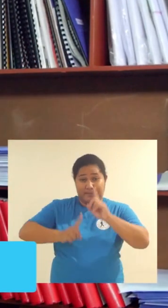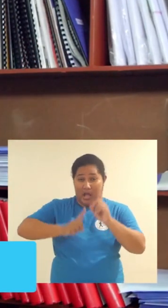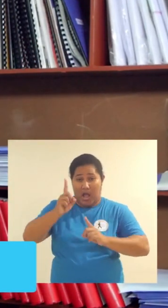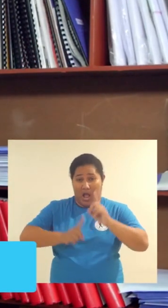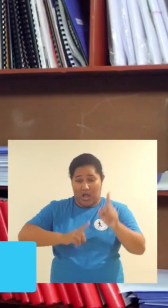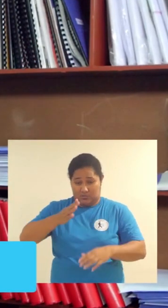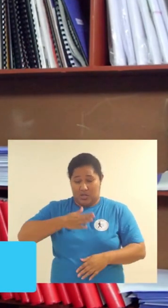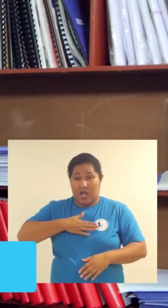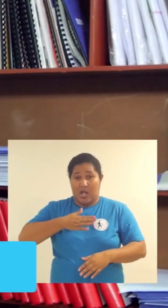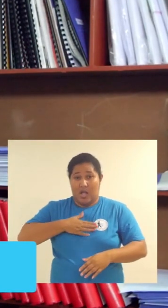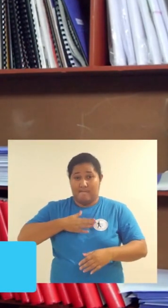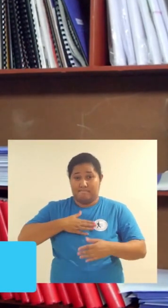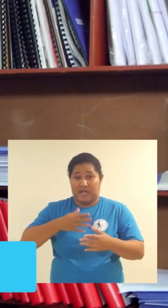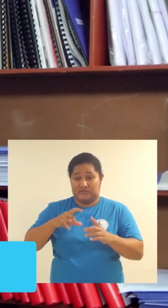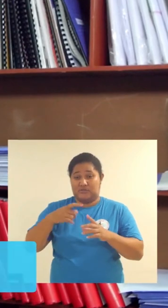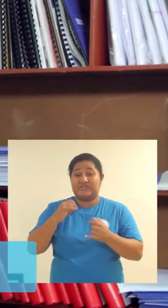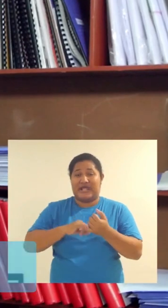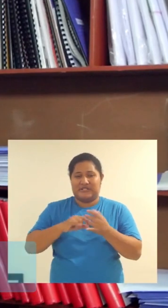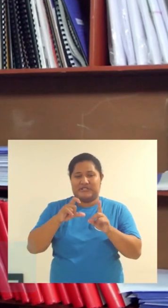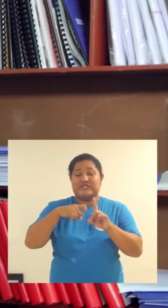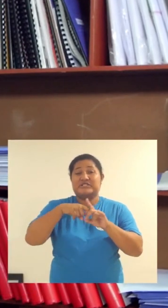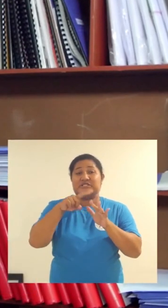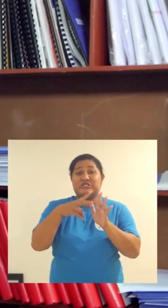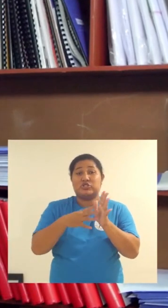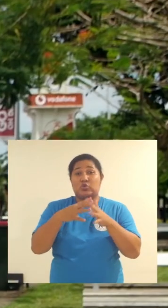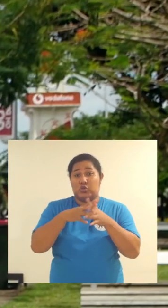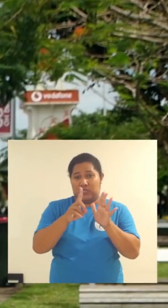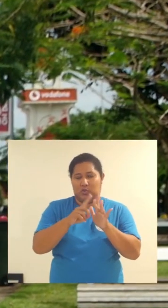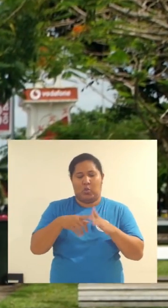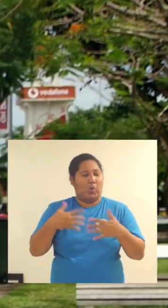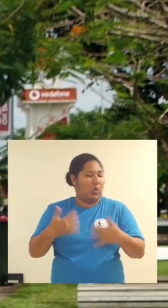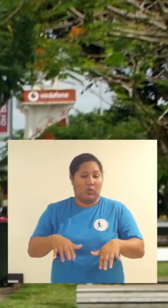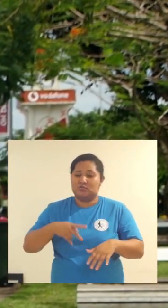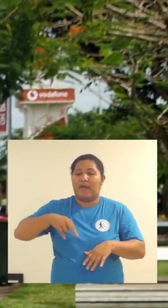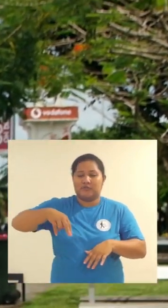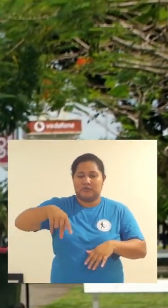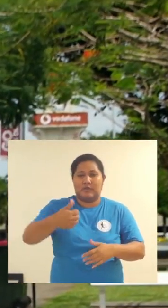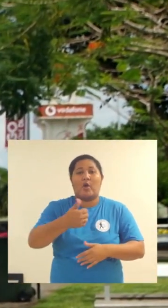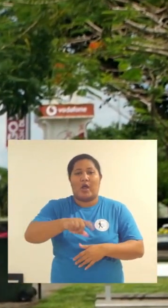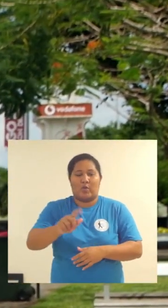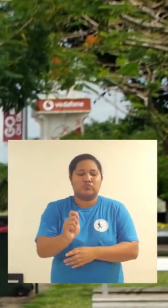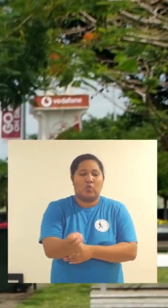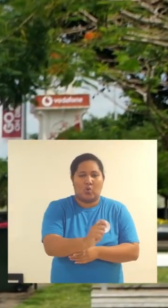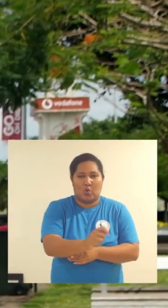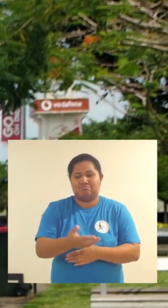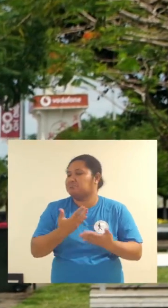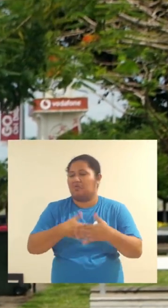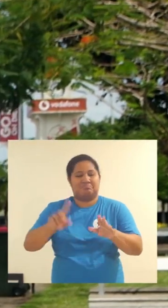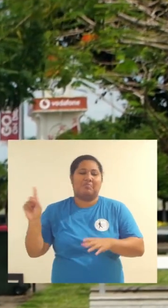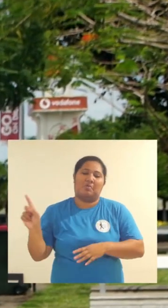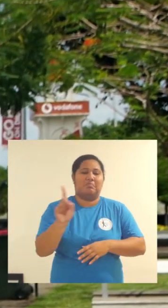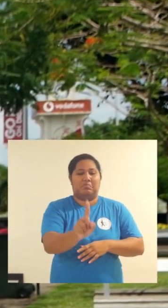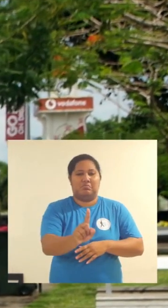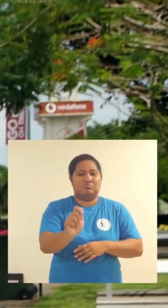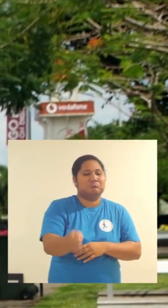We all to for our children. We have our children.